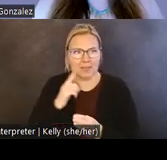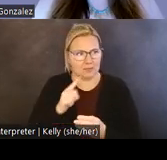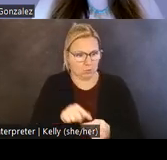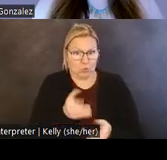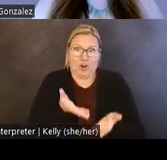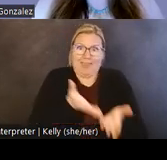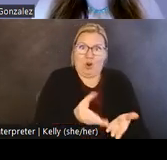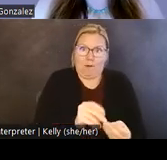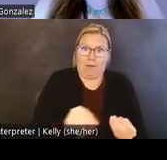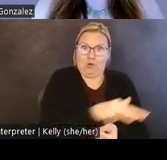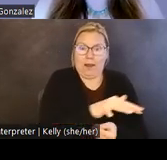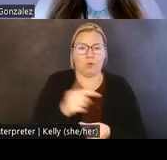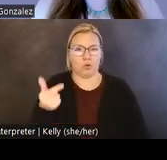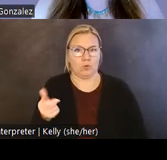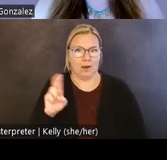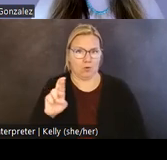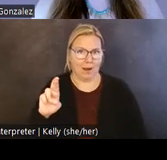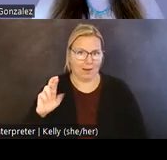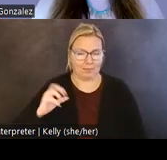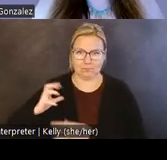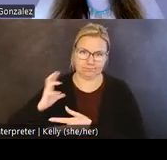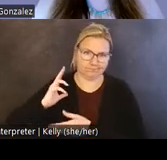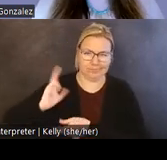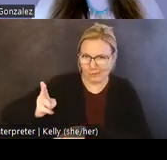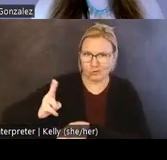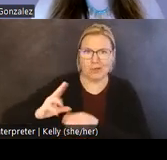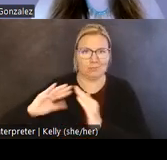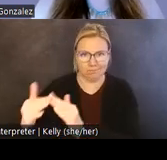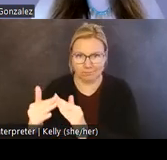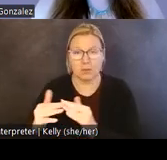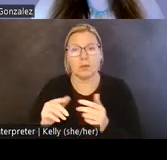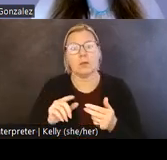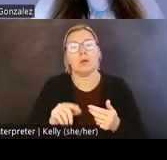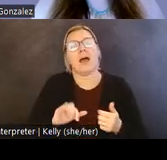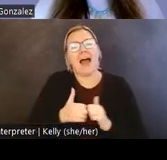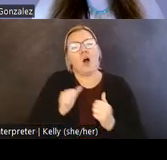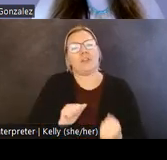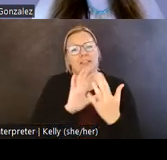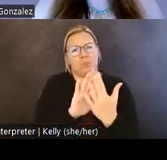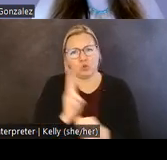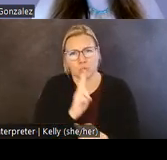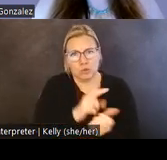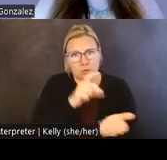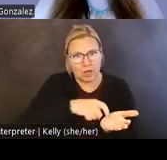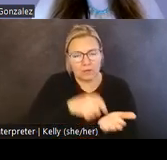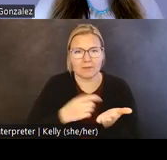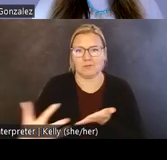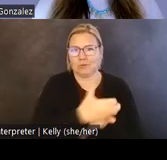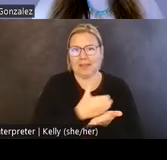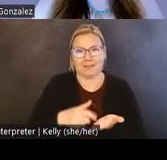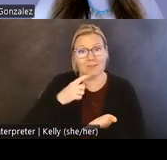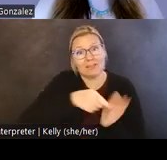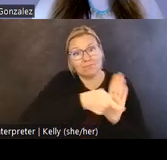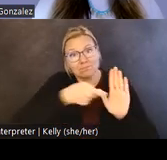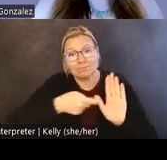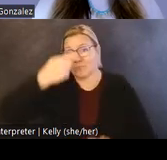with Grand Ronde heritage. And finally, the impact that this approach has on how we use archaeology as a tool to collectively remember Grand